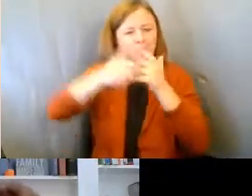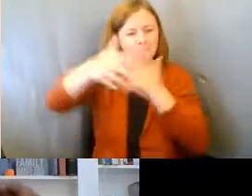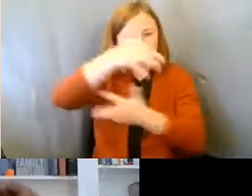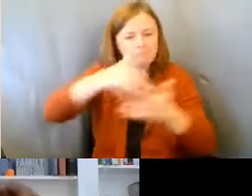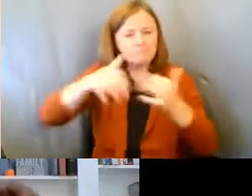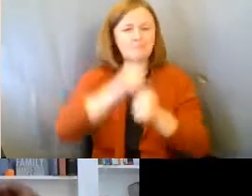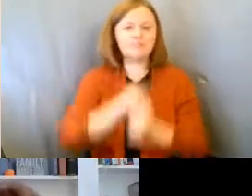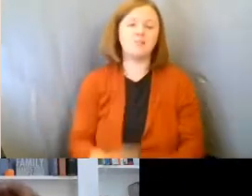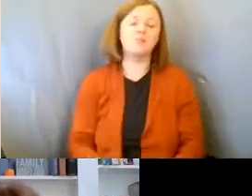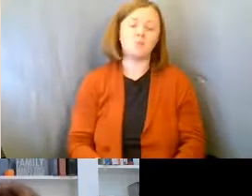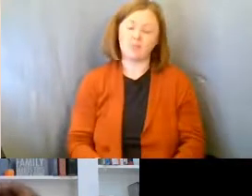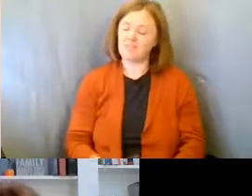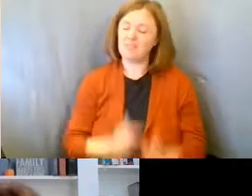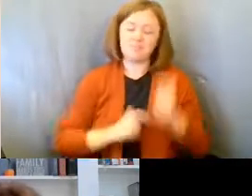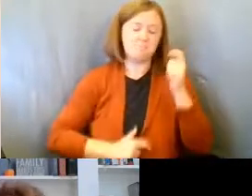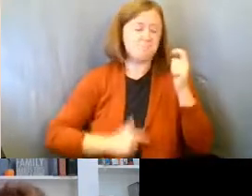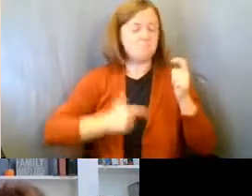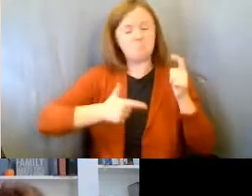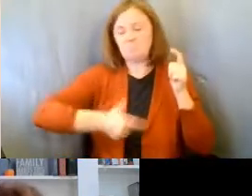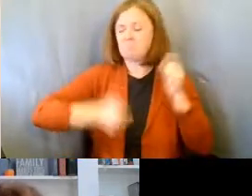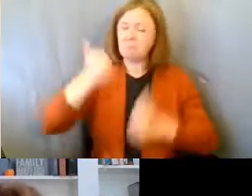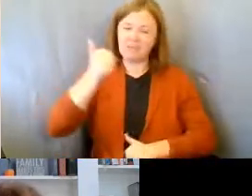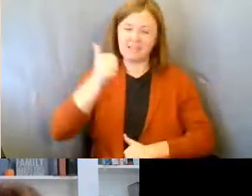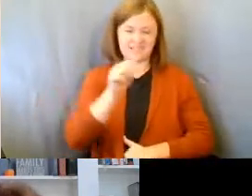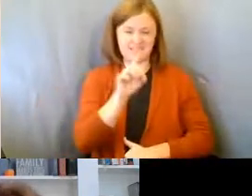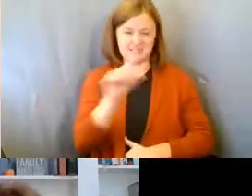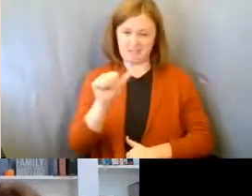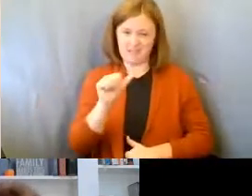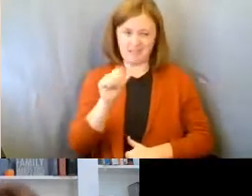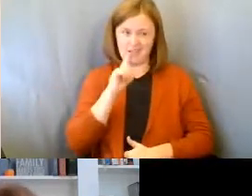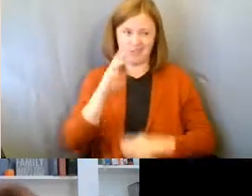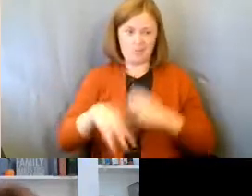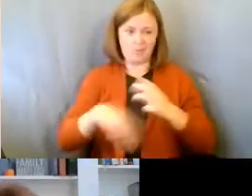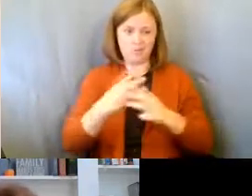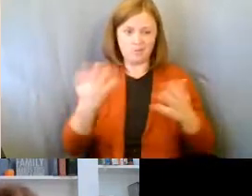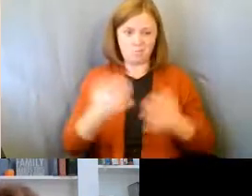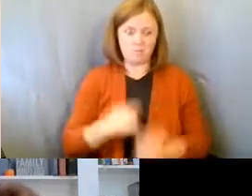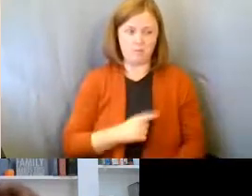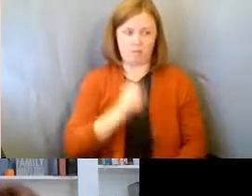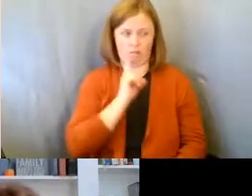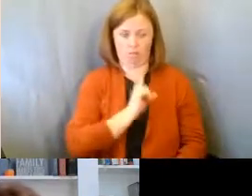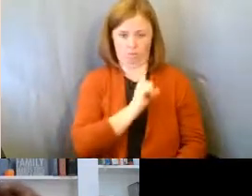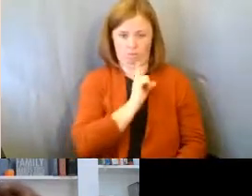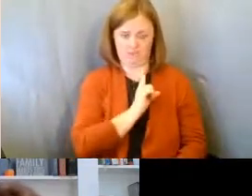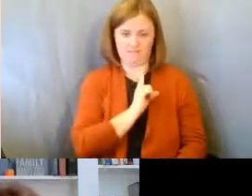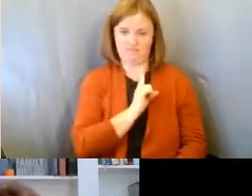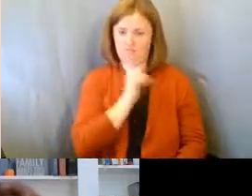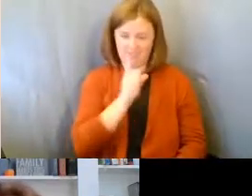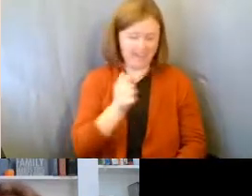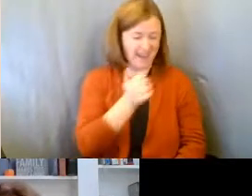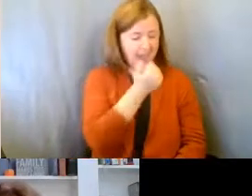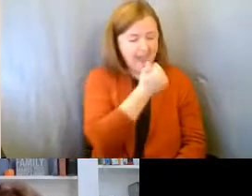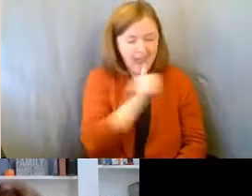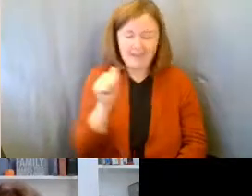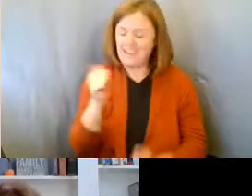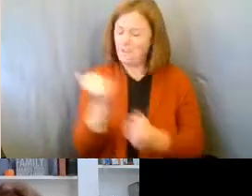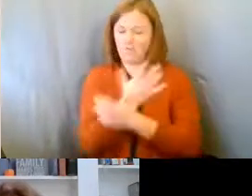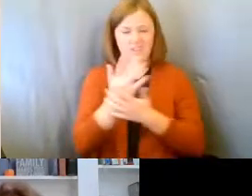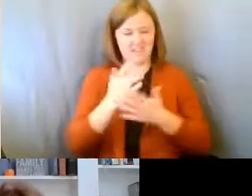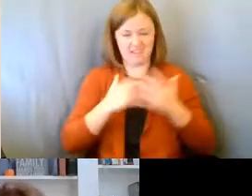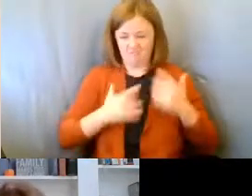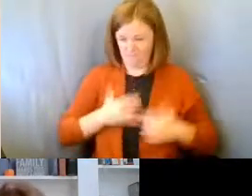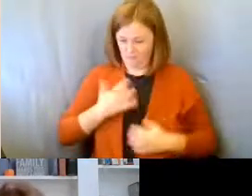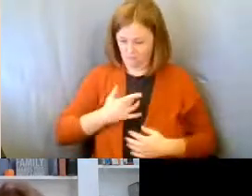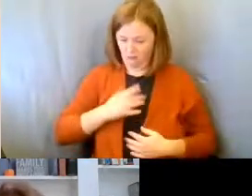biggest disability in the entire world is loneliness. And it, loneliness can override any and everything else.